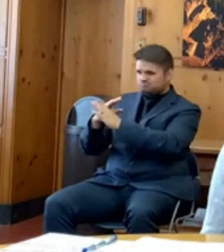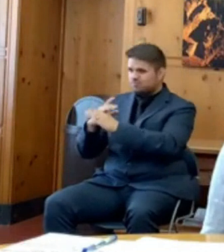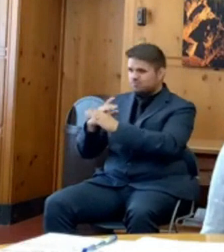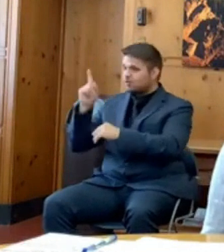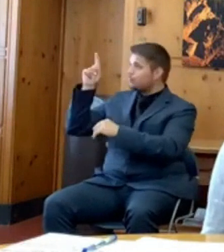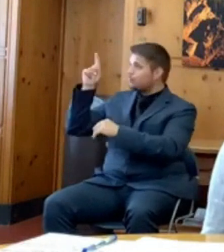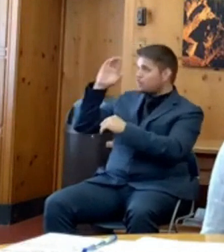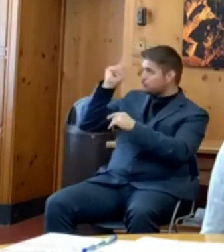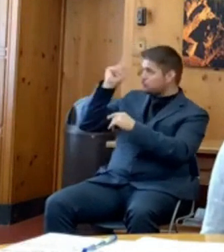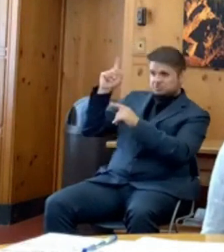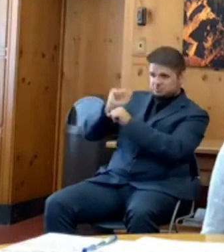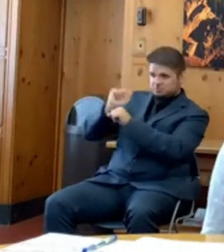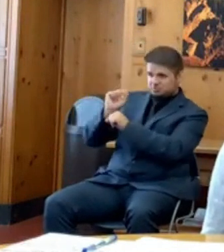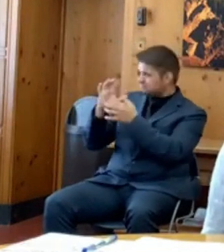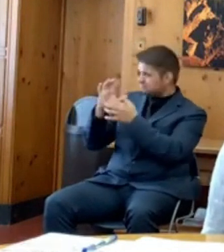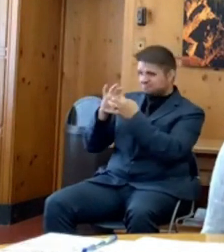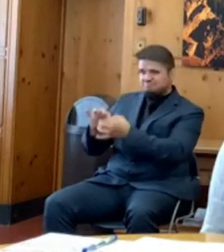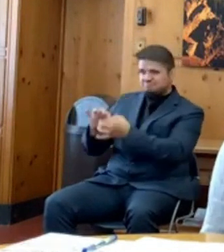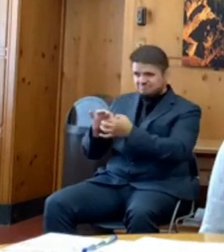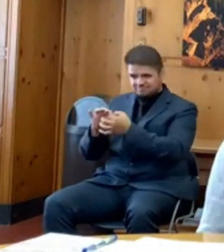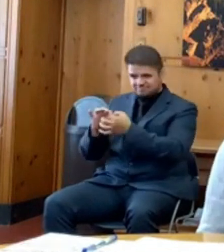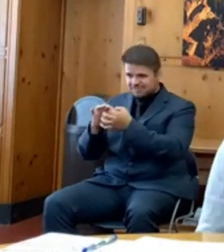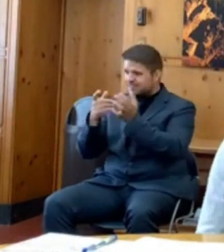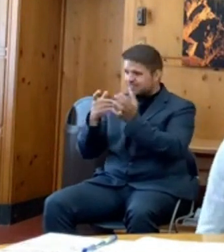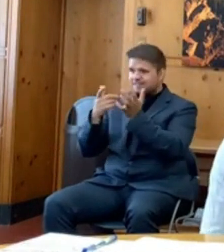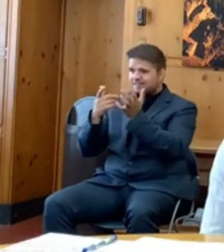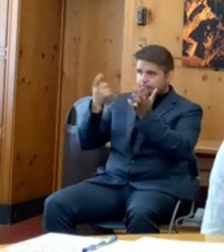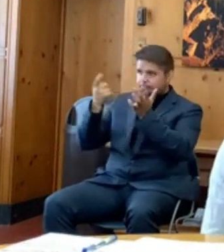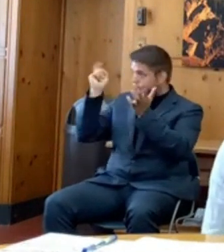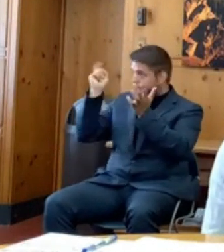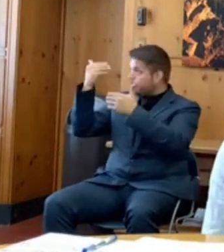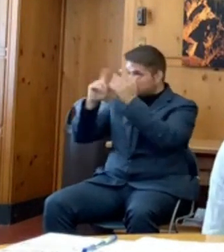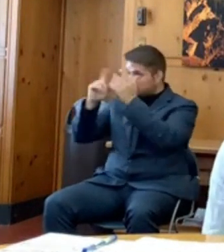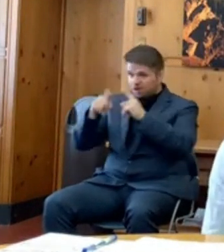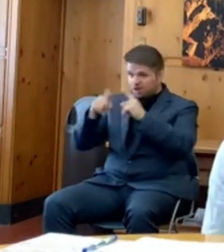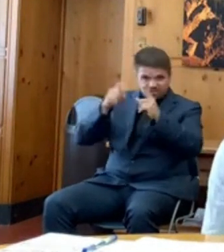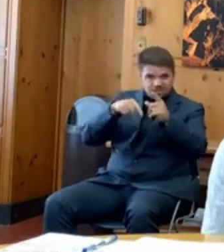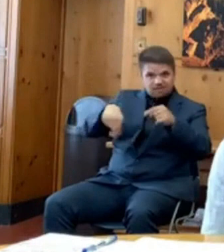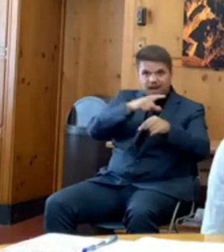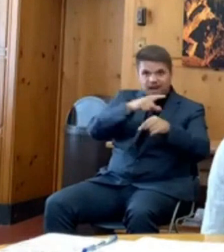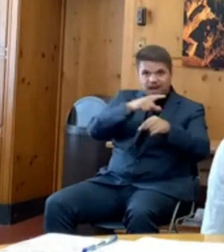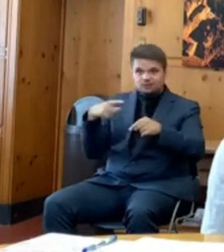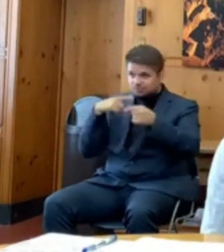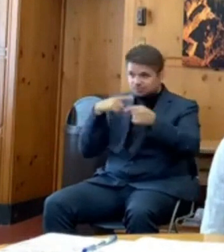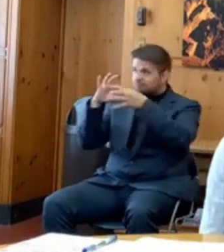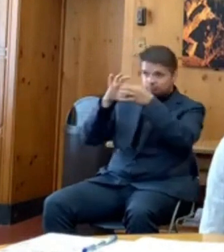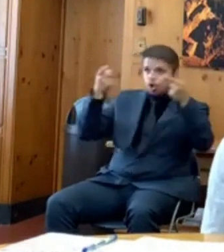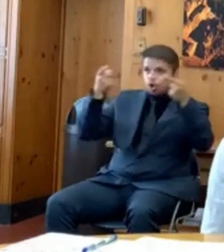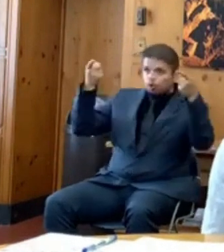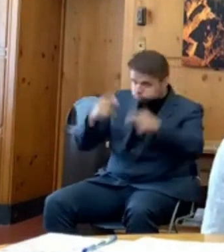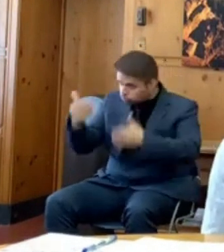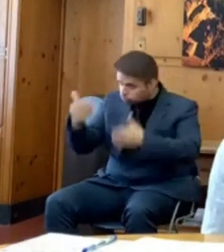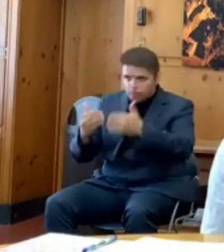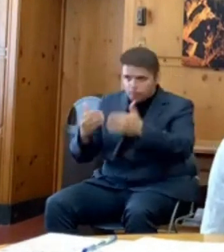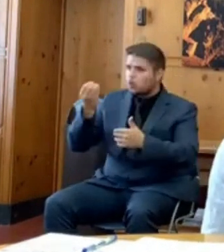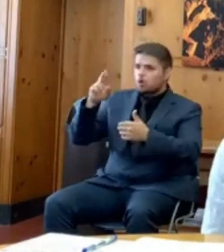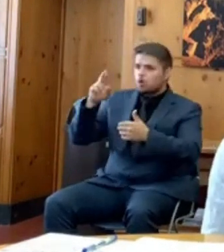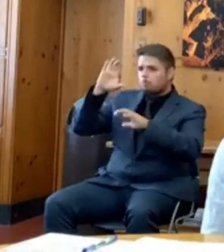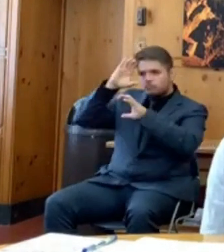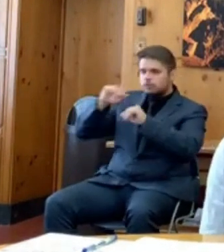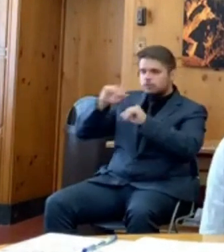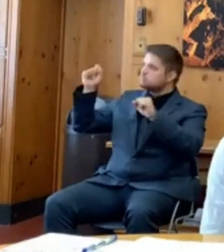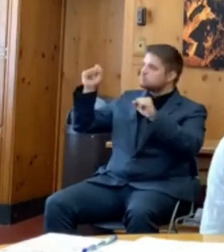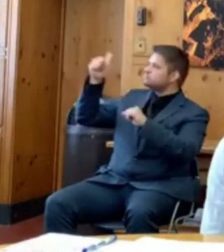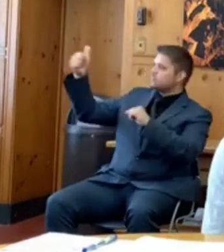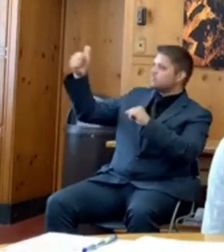involve having the legislature return to do anything about it or do you plan to do that by executive action? In